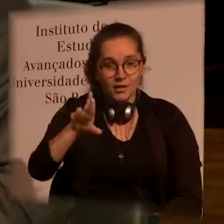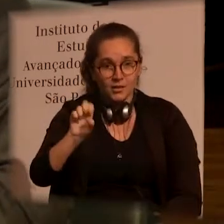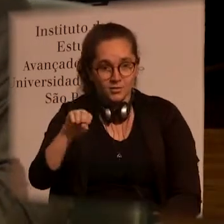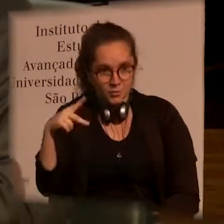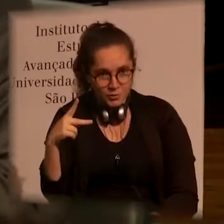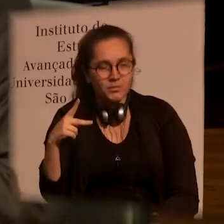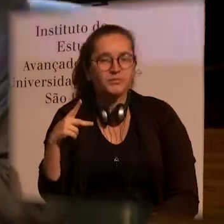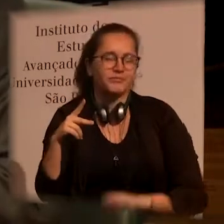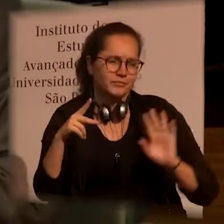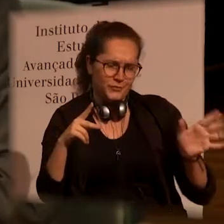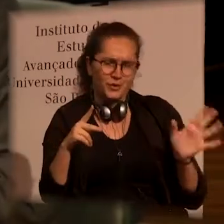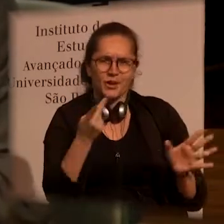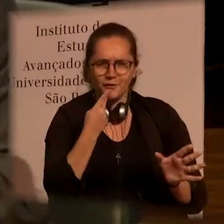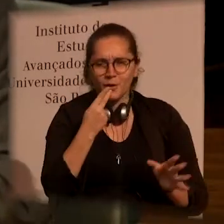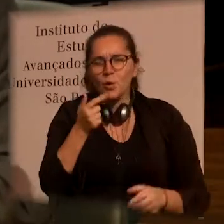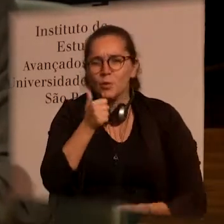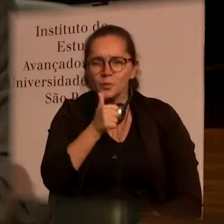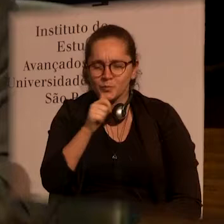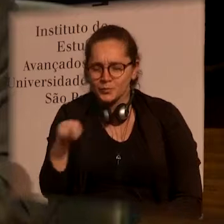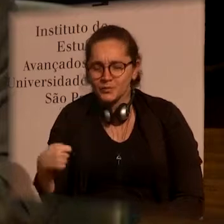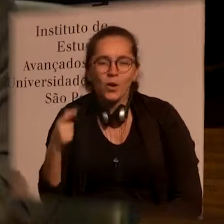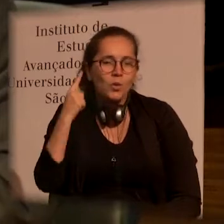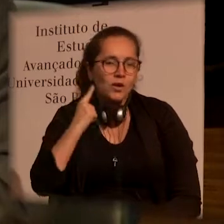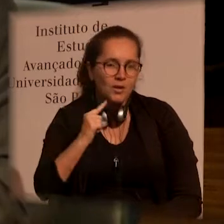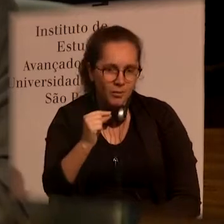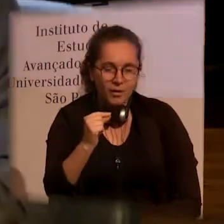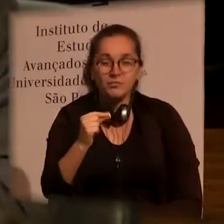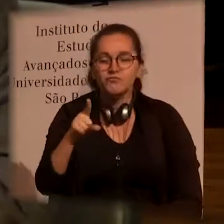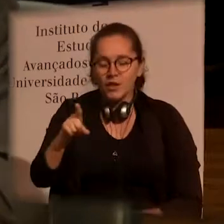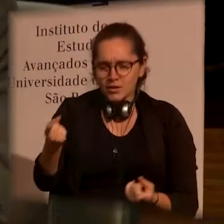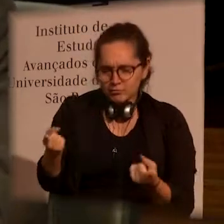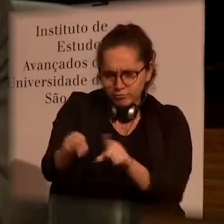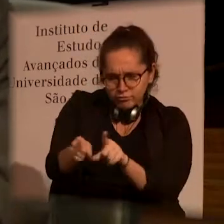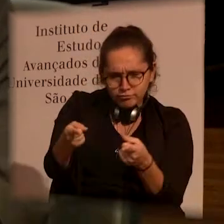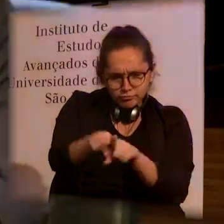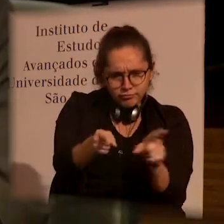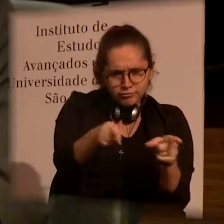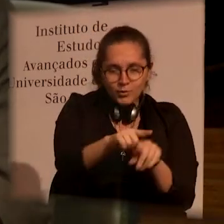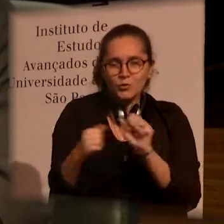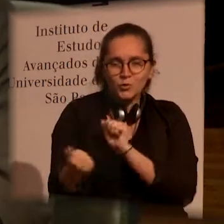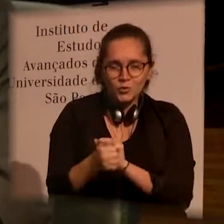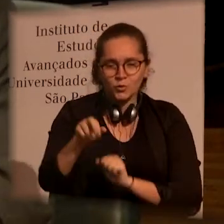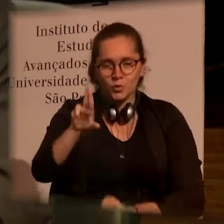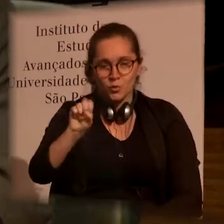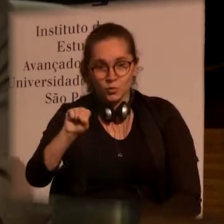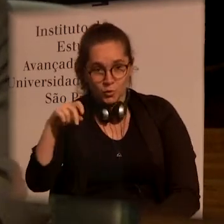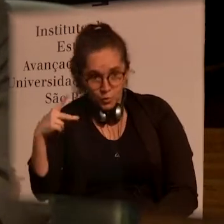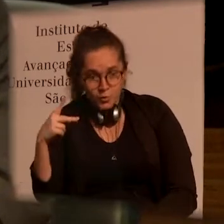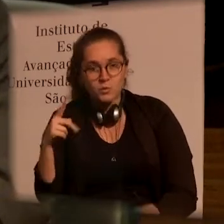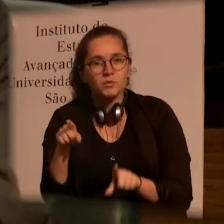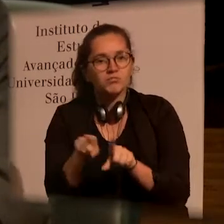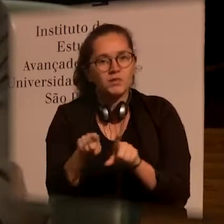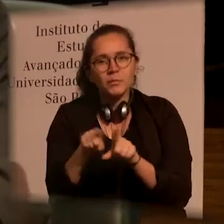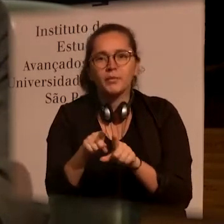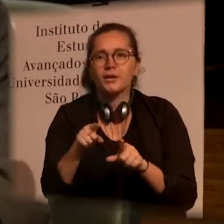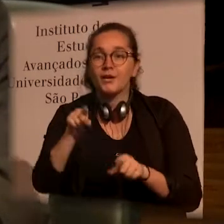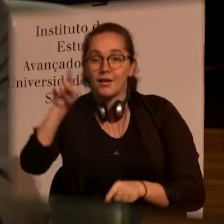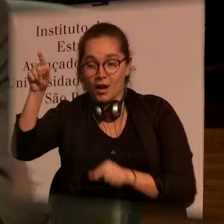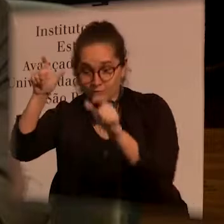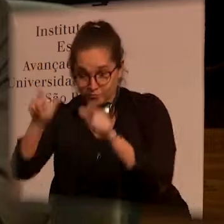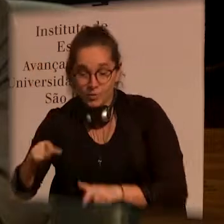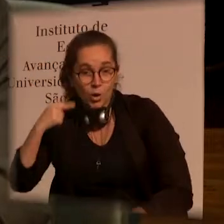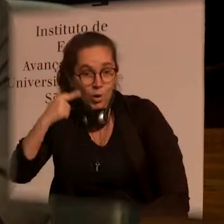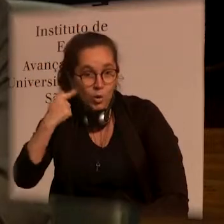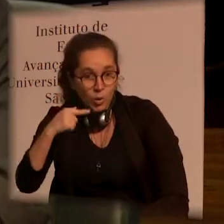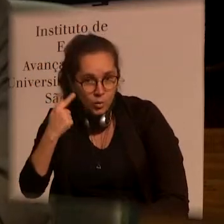school. as Professor Linamara said, the partnership of the School of Medicine of the University of Sao Paulo with the